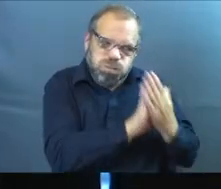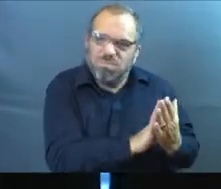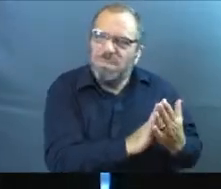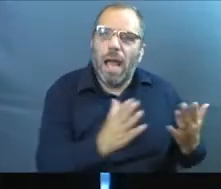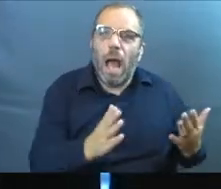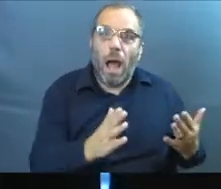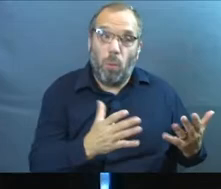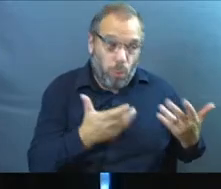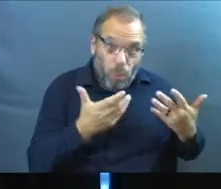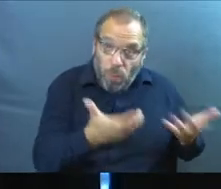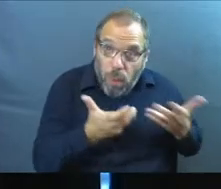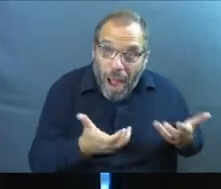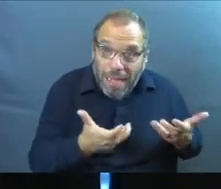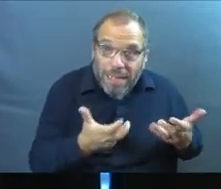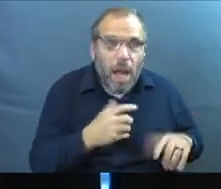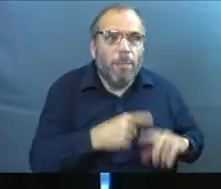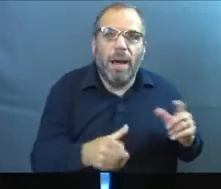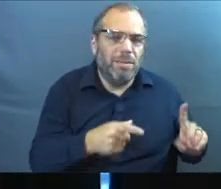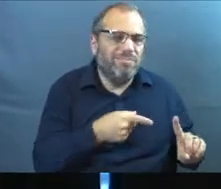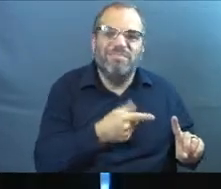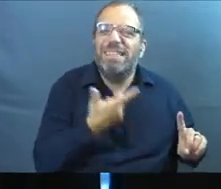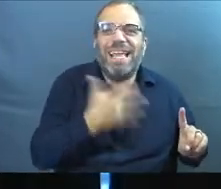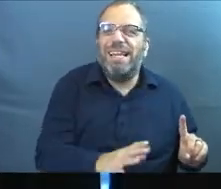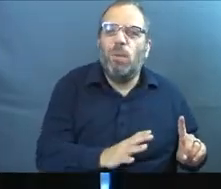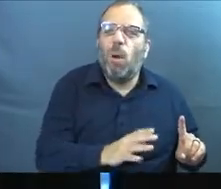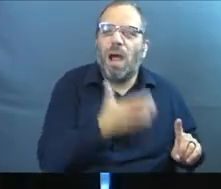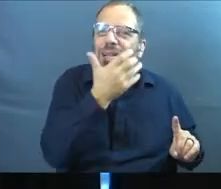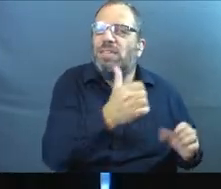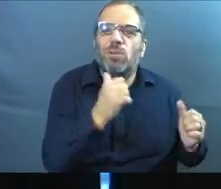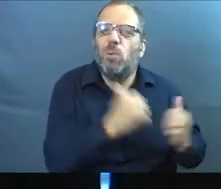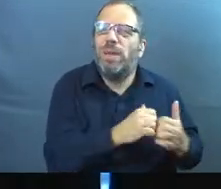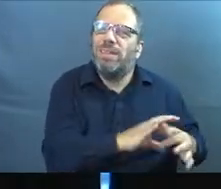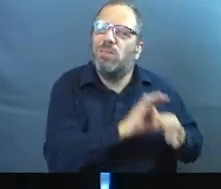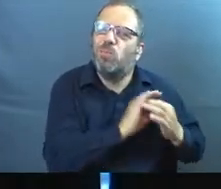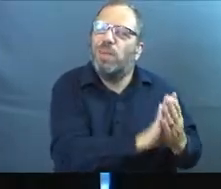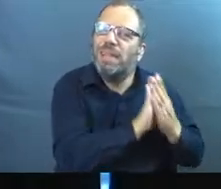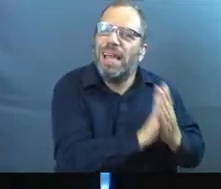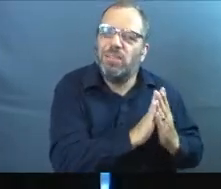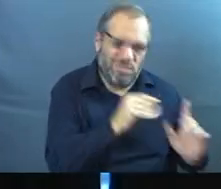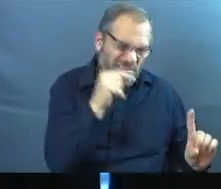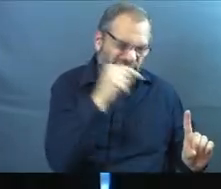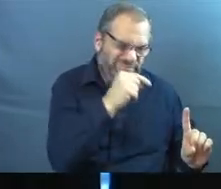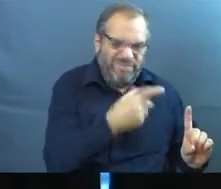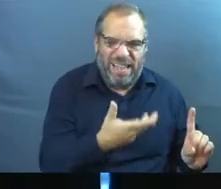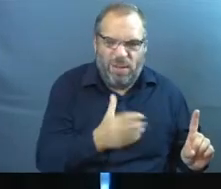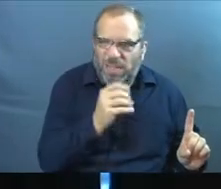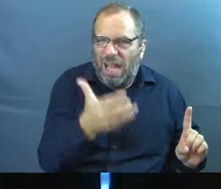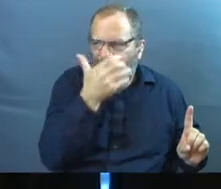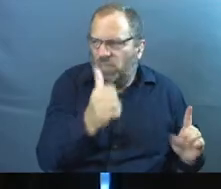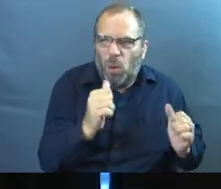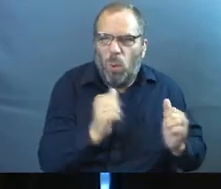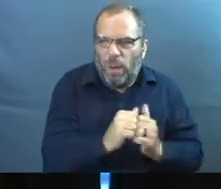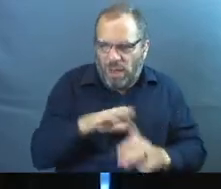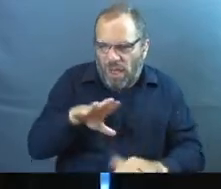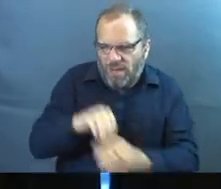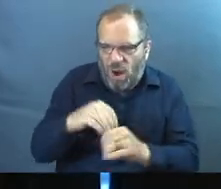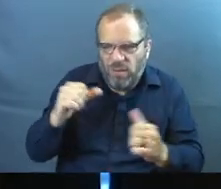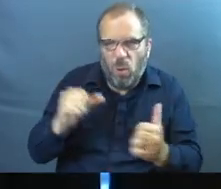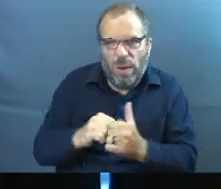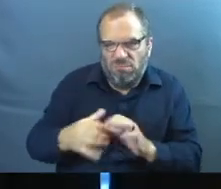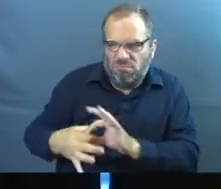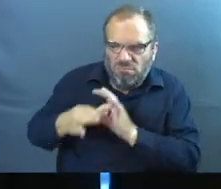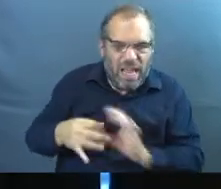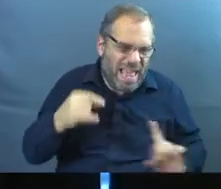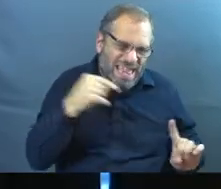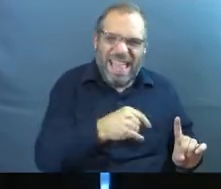closer. Not because we didn't want to, but it's almost like they weren't interested in it, okay? They weren't interested in being a part of the deeper